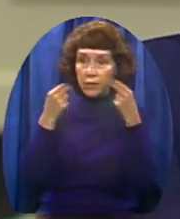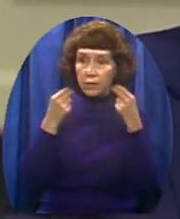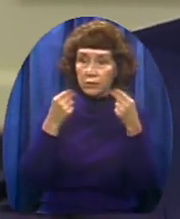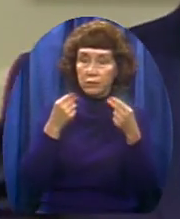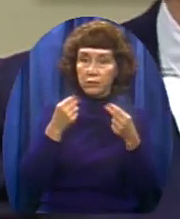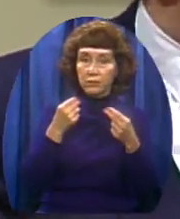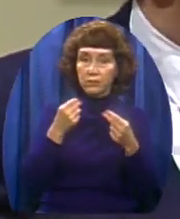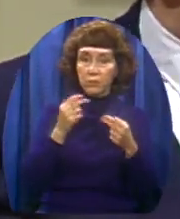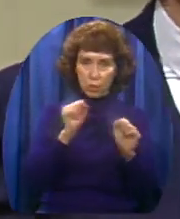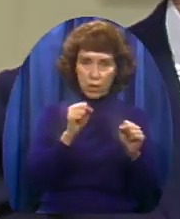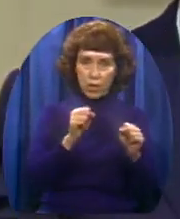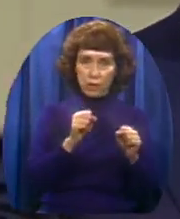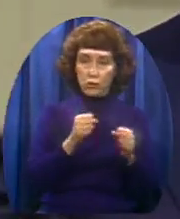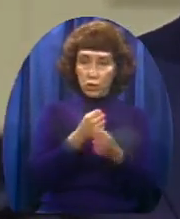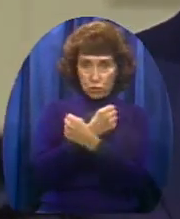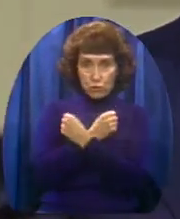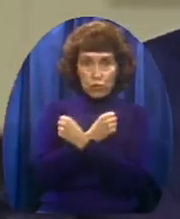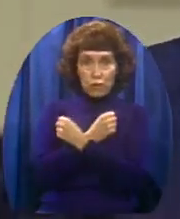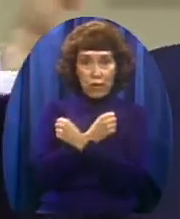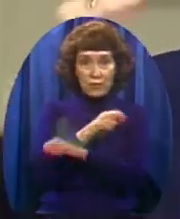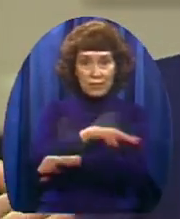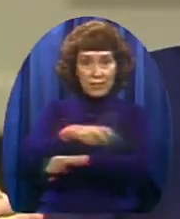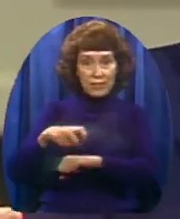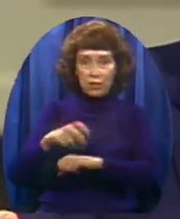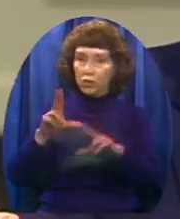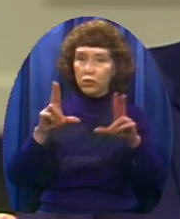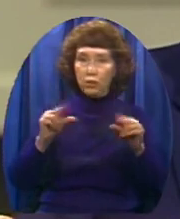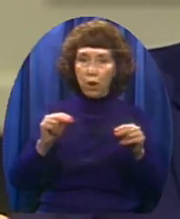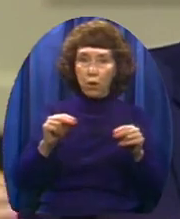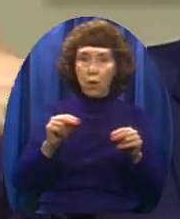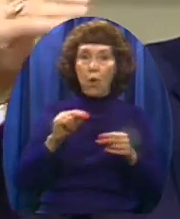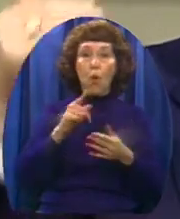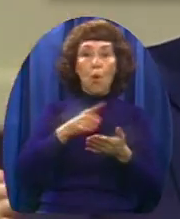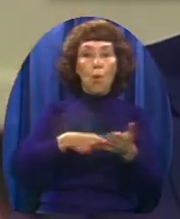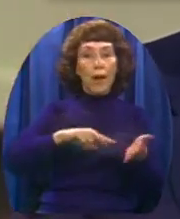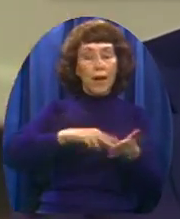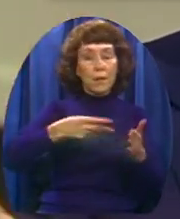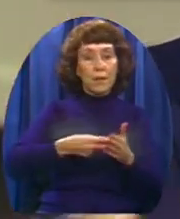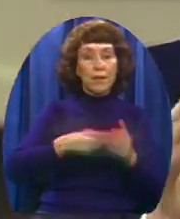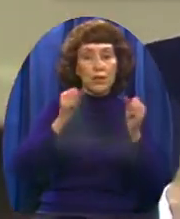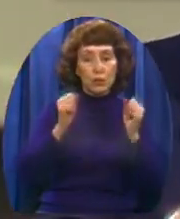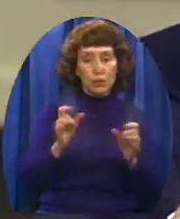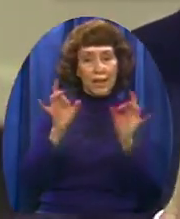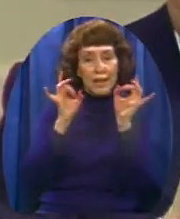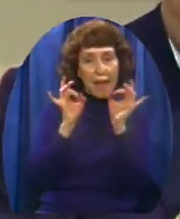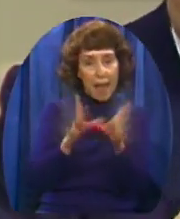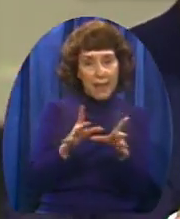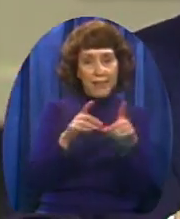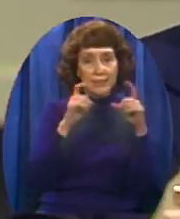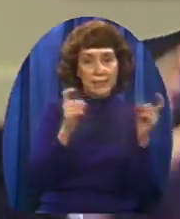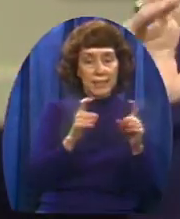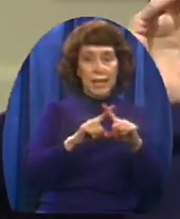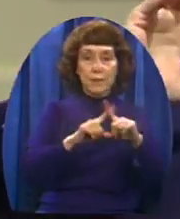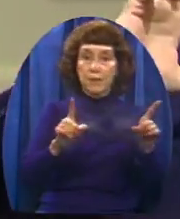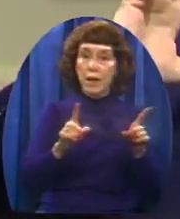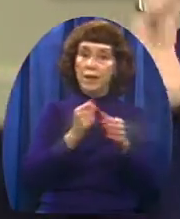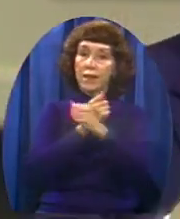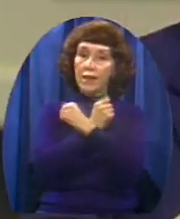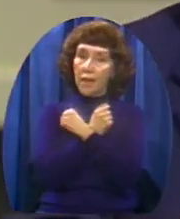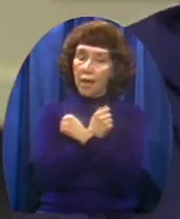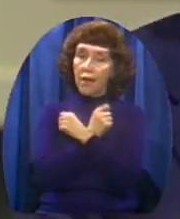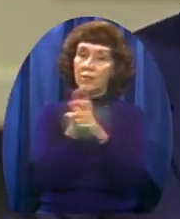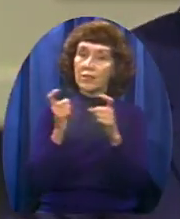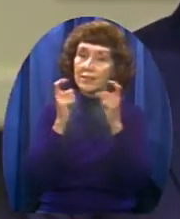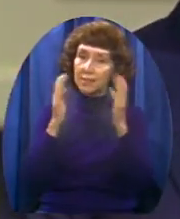Of course not All we're saying is You can hate sin And love sinners And we've got to walk that line We cannot have